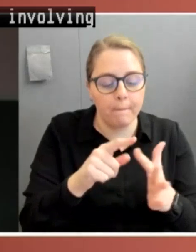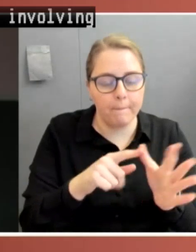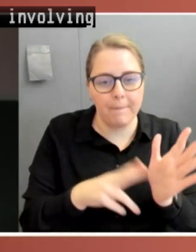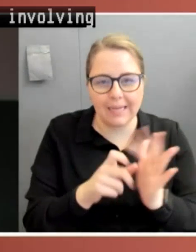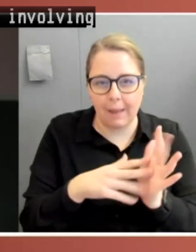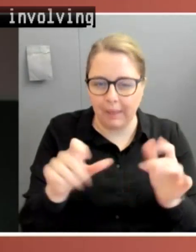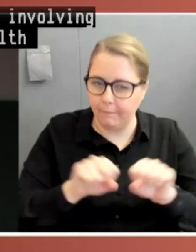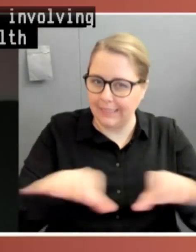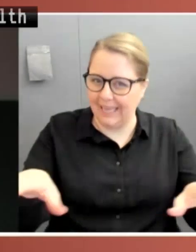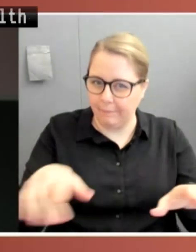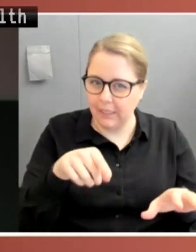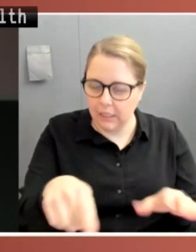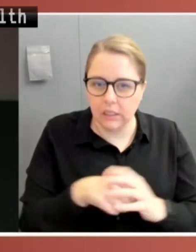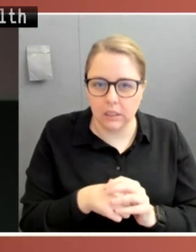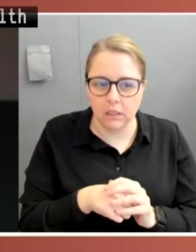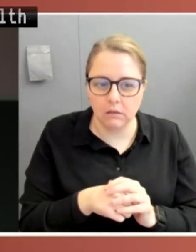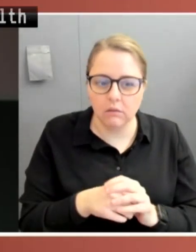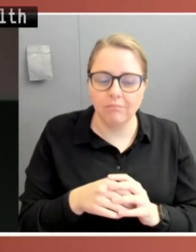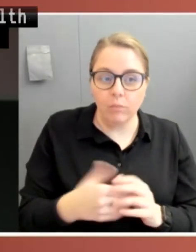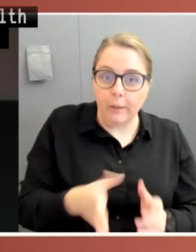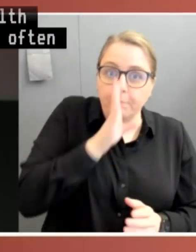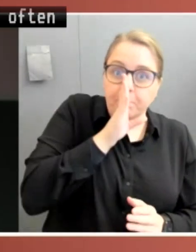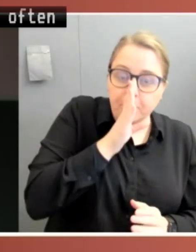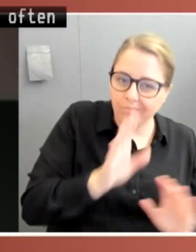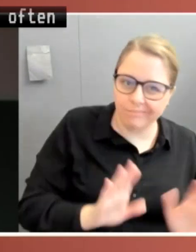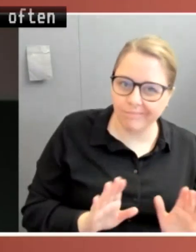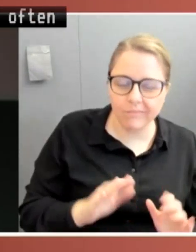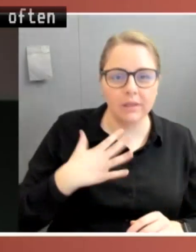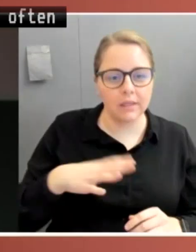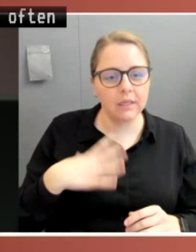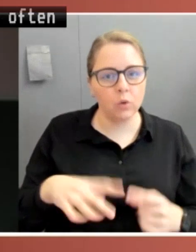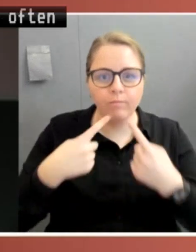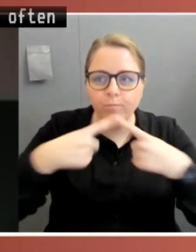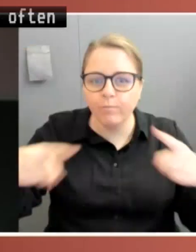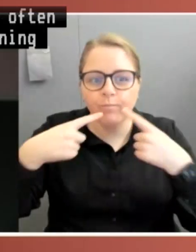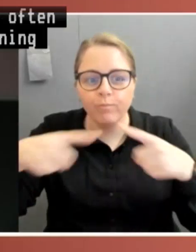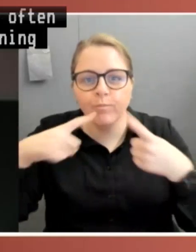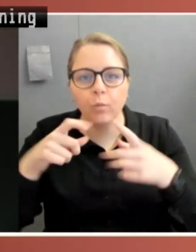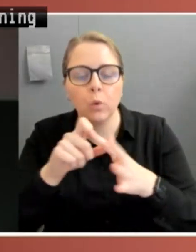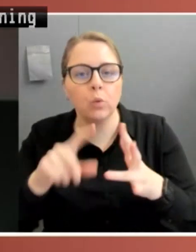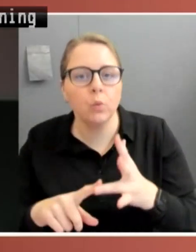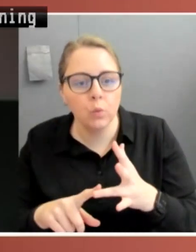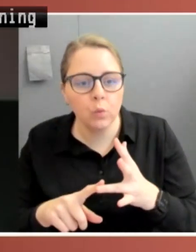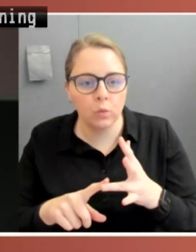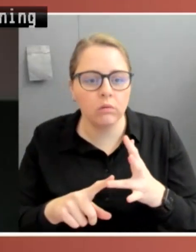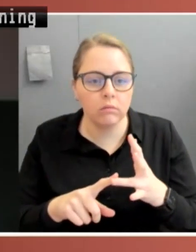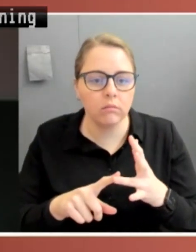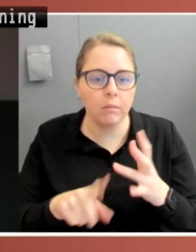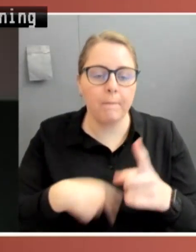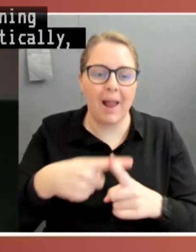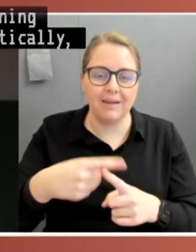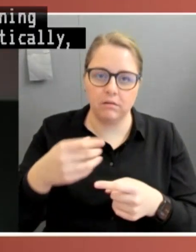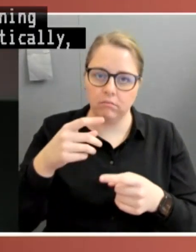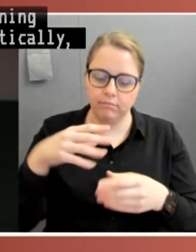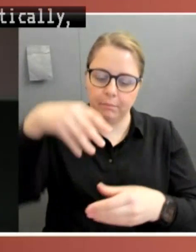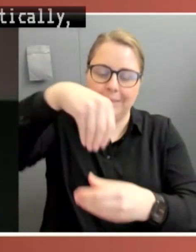needed. It's about maintaining public confidence. And critically, it's about maintaining participatory governance. Because